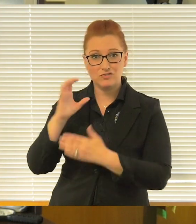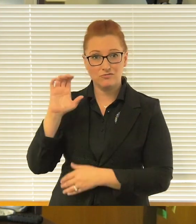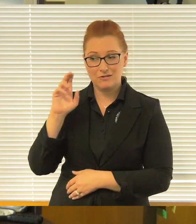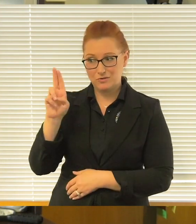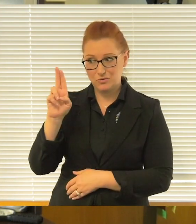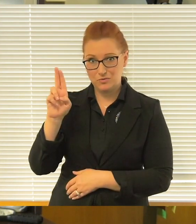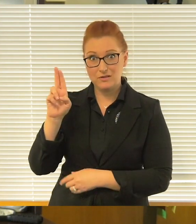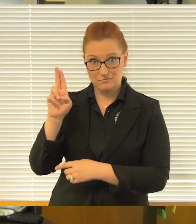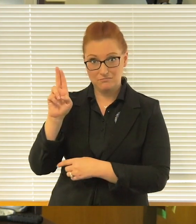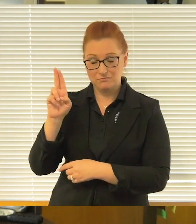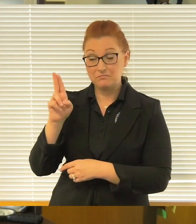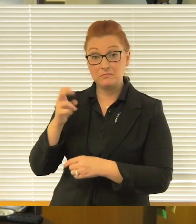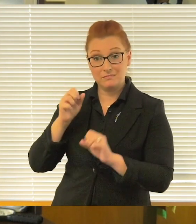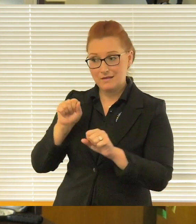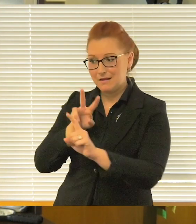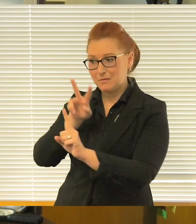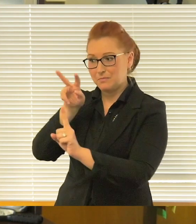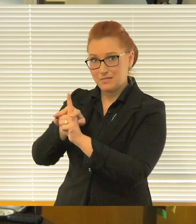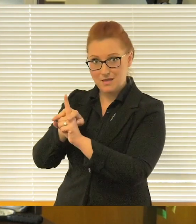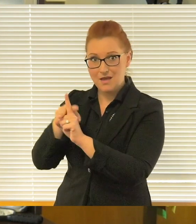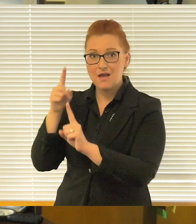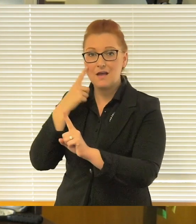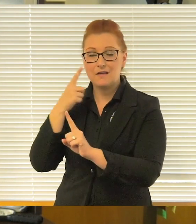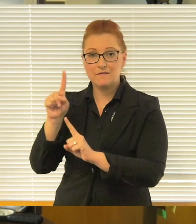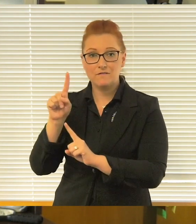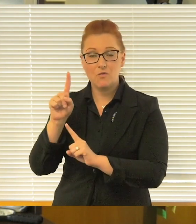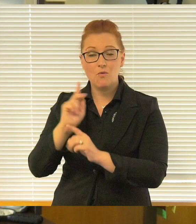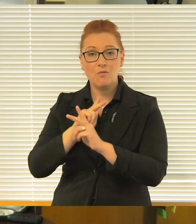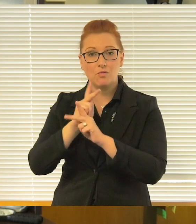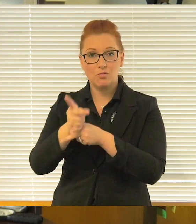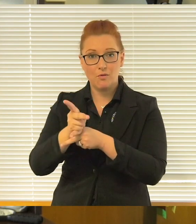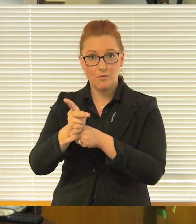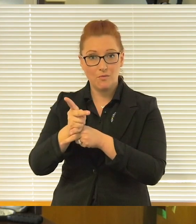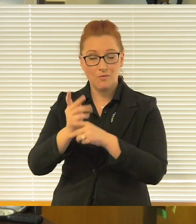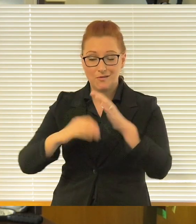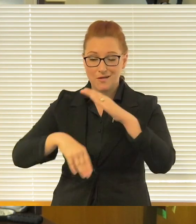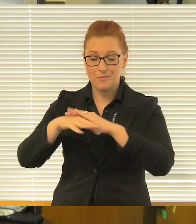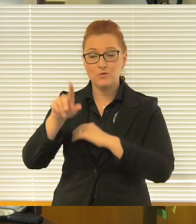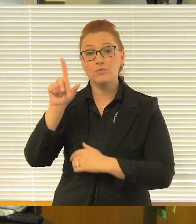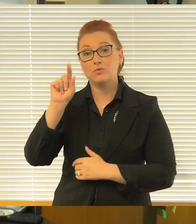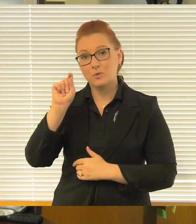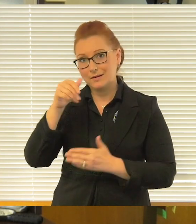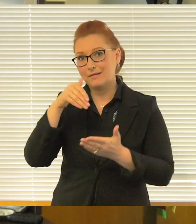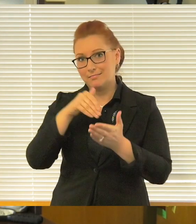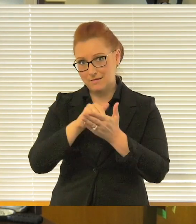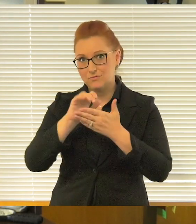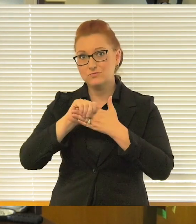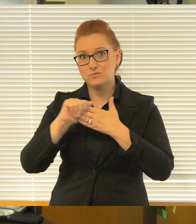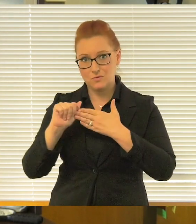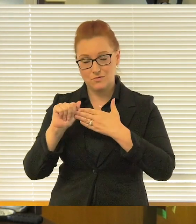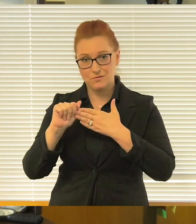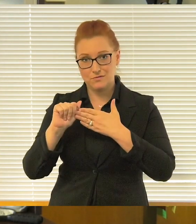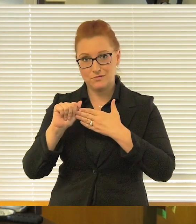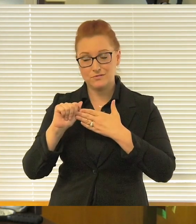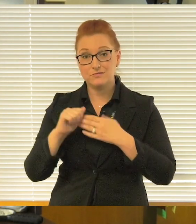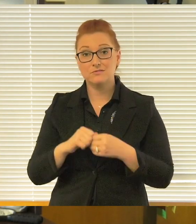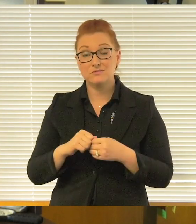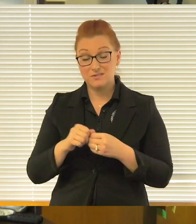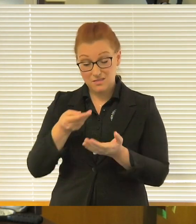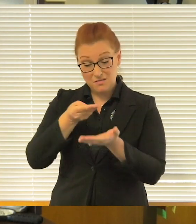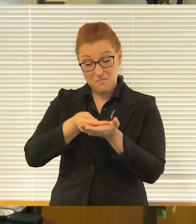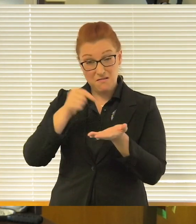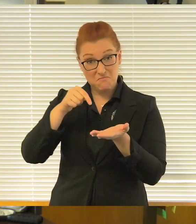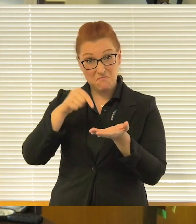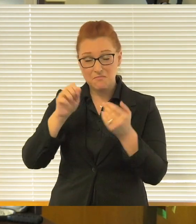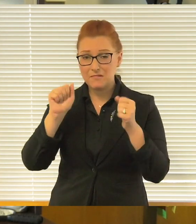businesses in Tempe can apply for unsecured loans of up to $20,000. These funds